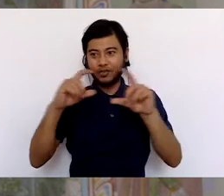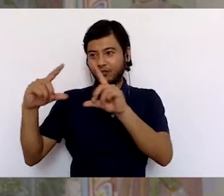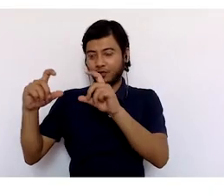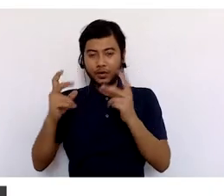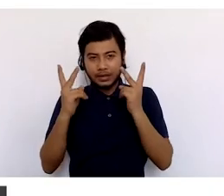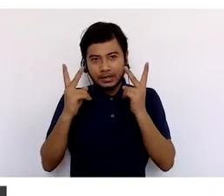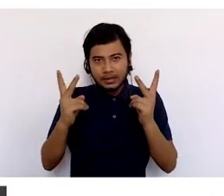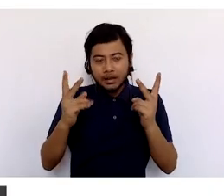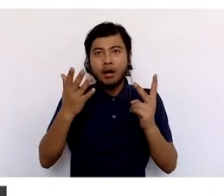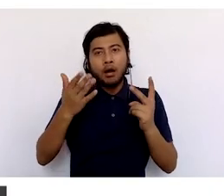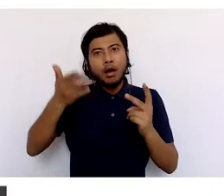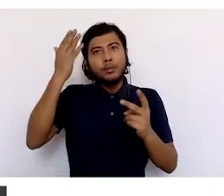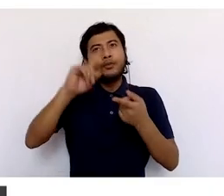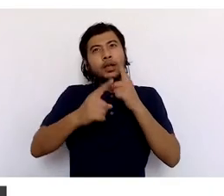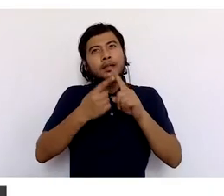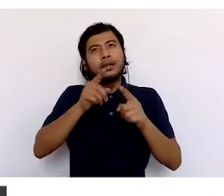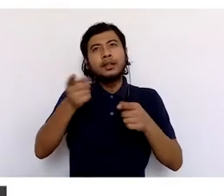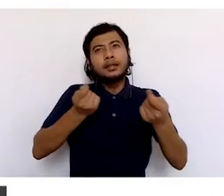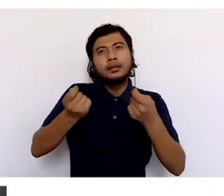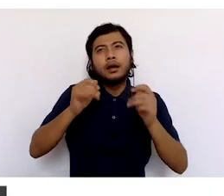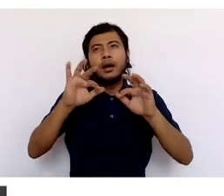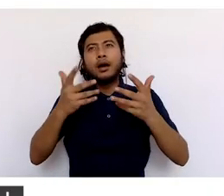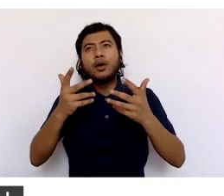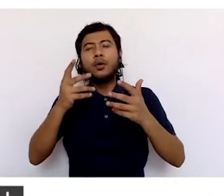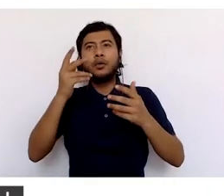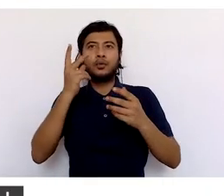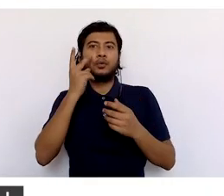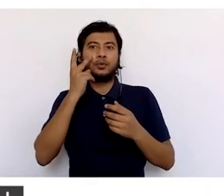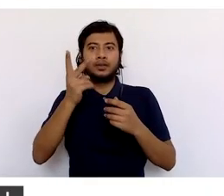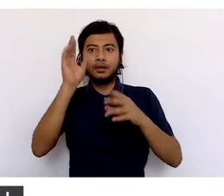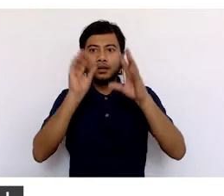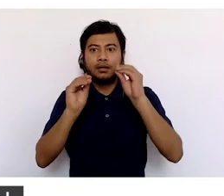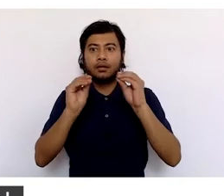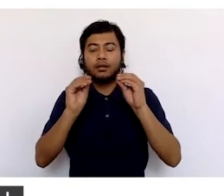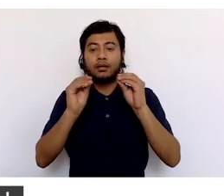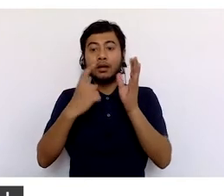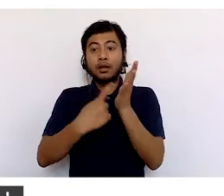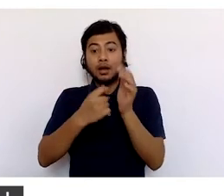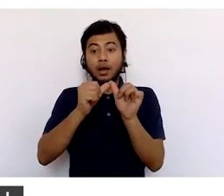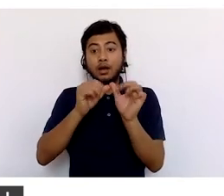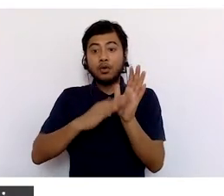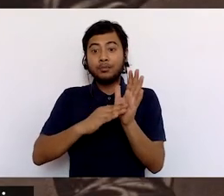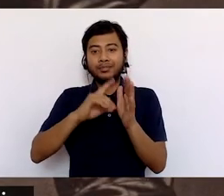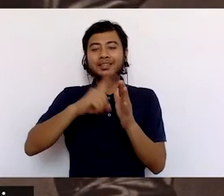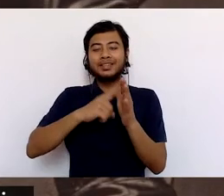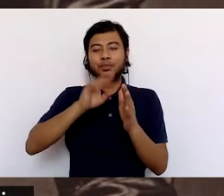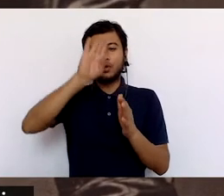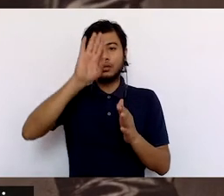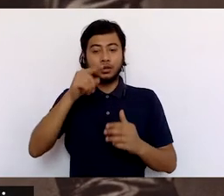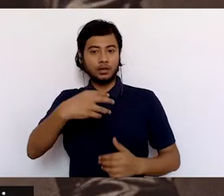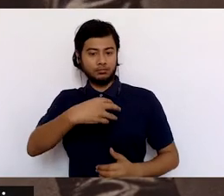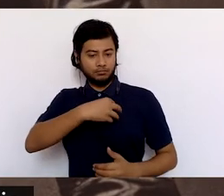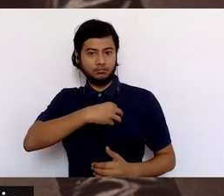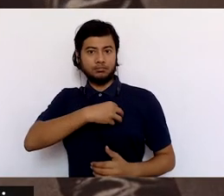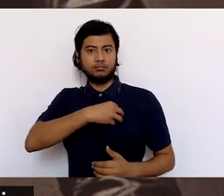For example, in the Born and Shepherd portrait, Savai Ram Singh is shown wearing the KSI medal. This was the Knight